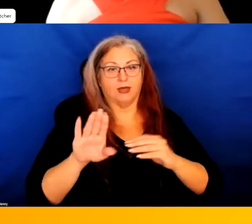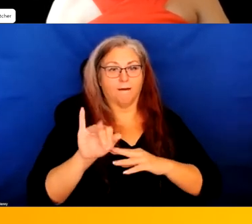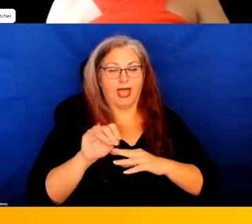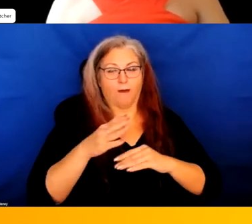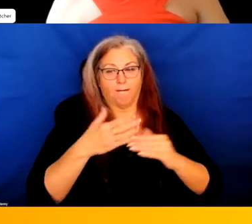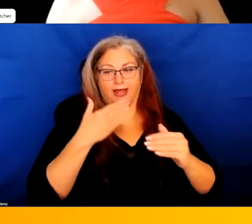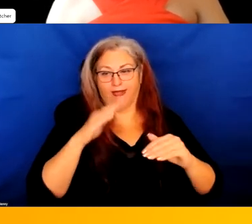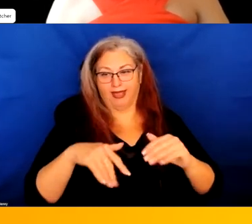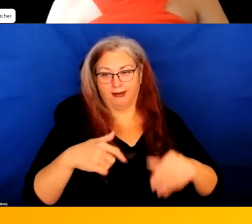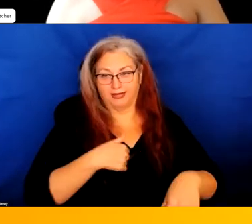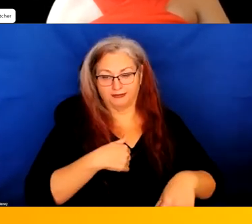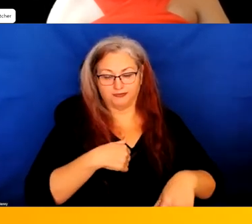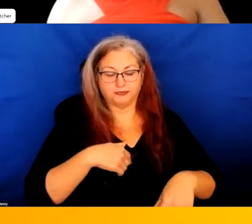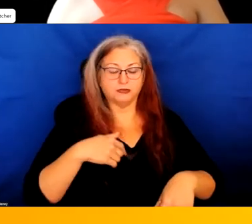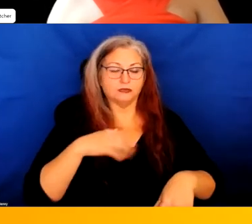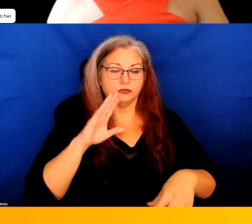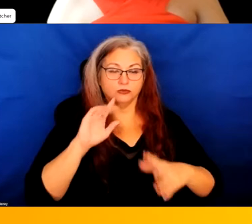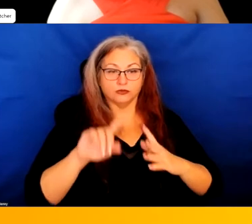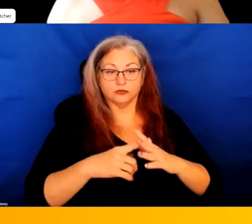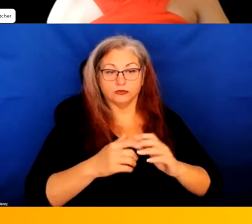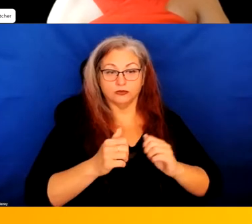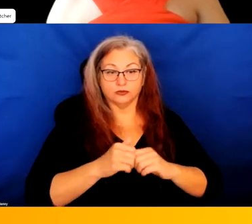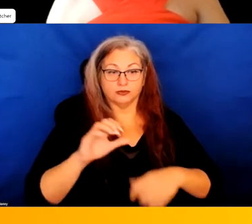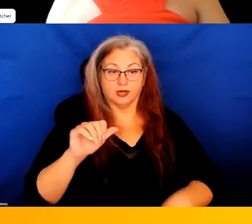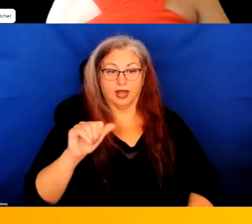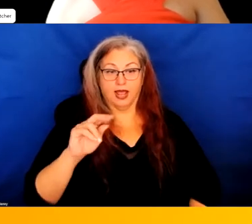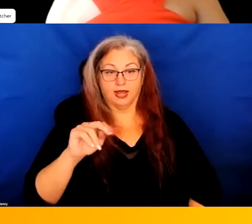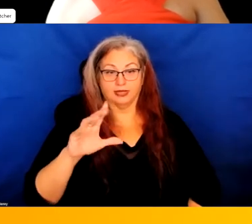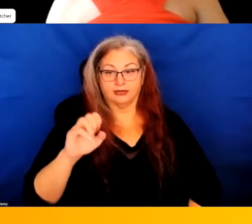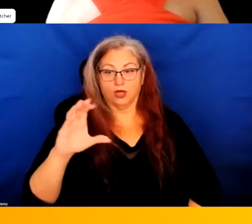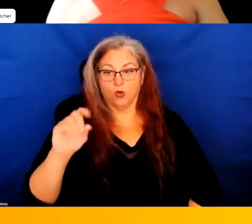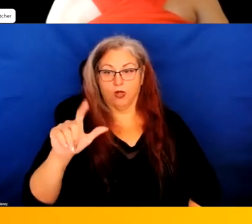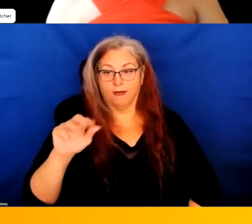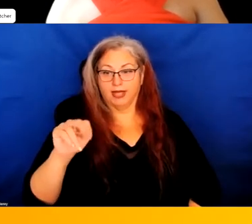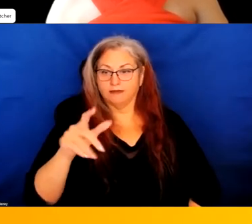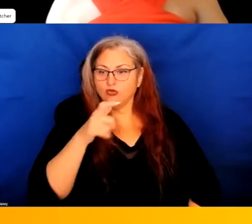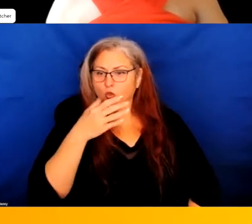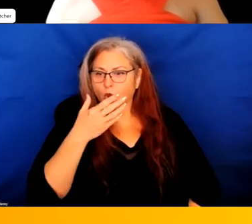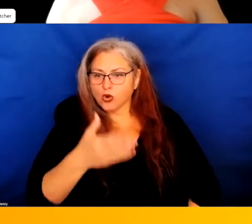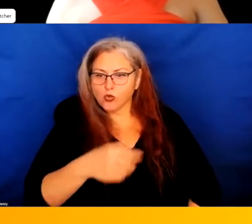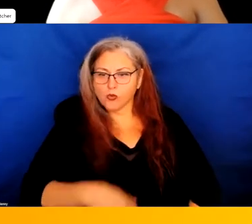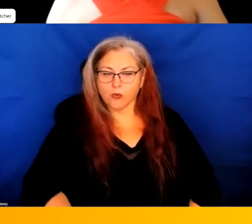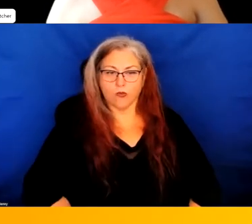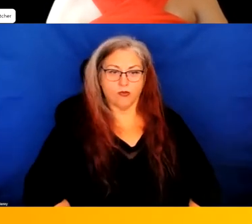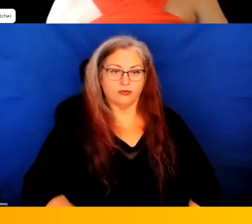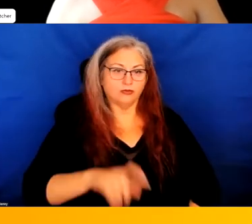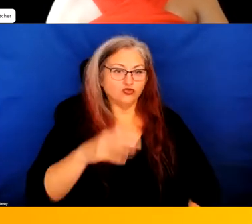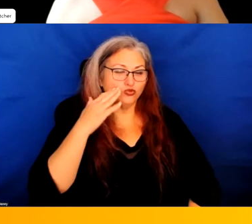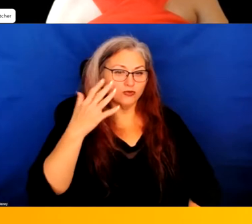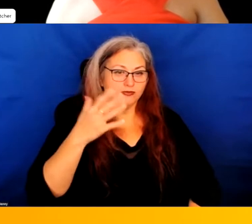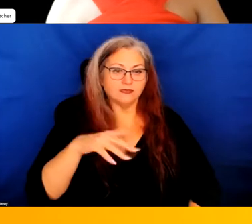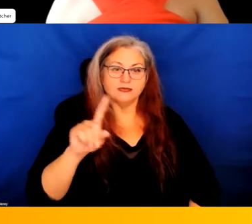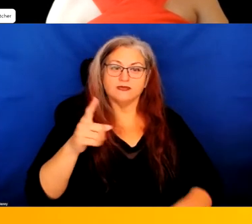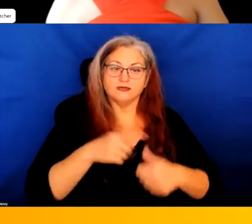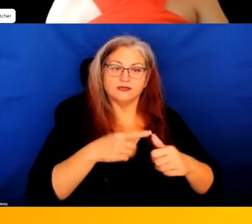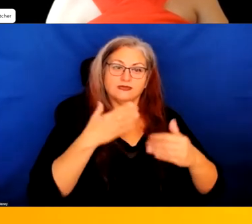than I can. We're going to start with Candace Coleman. Candace, who are you? What do we need to know? First of all,